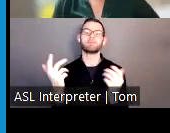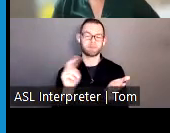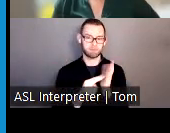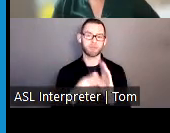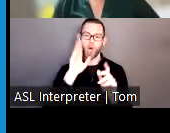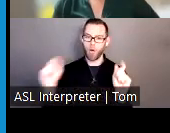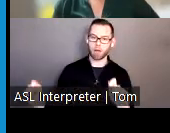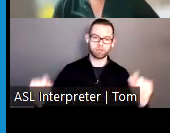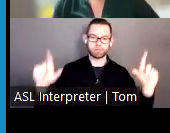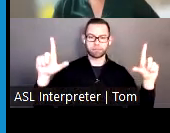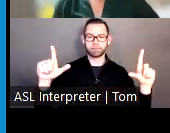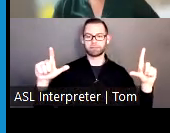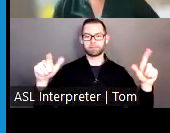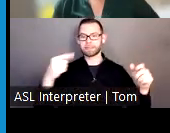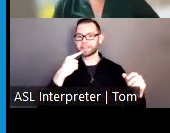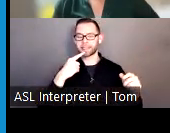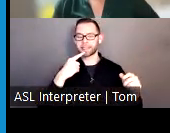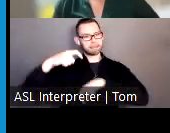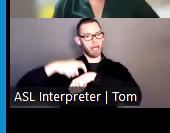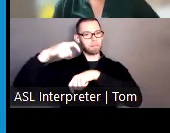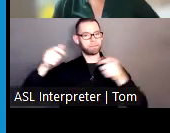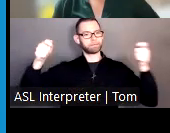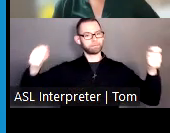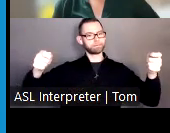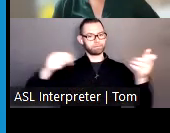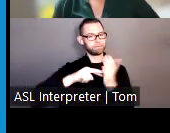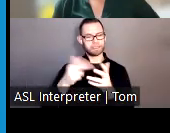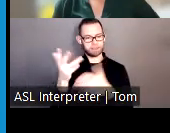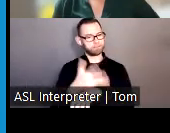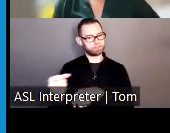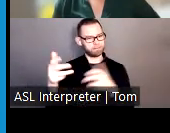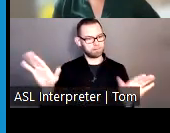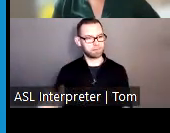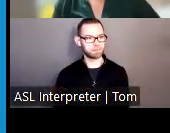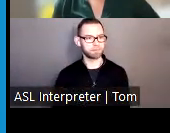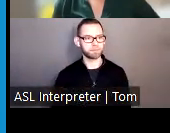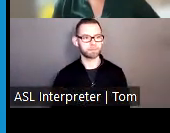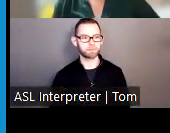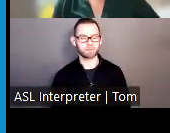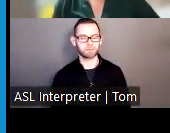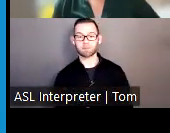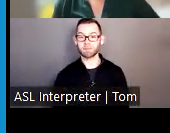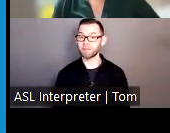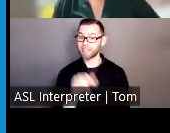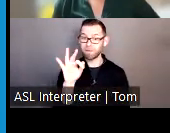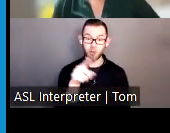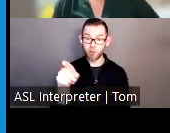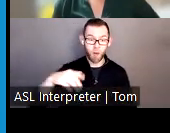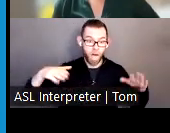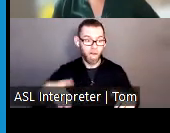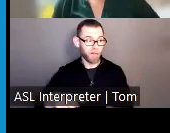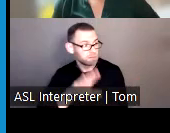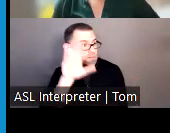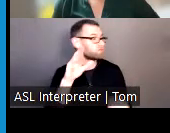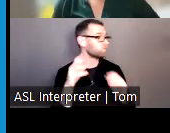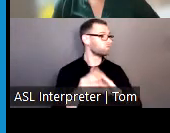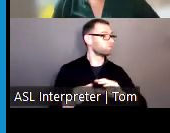to wrap up. If you did not complete your comment, once everyone who wishes to comment has had the opportunity to speak and there is